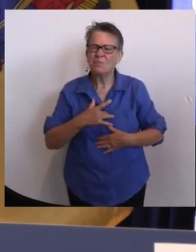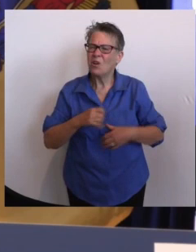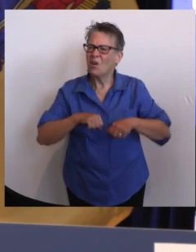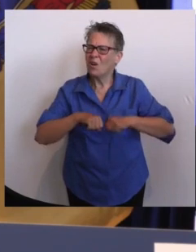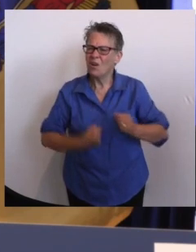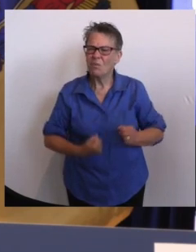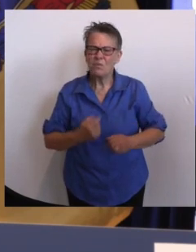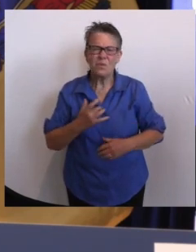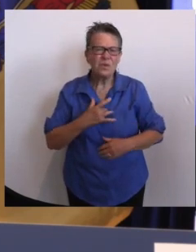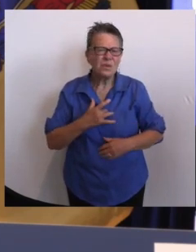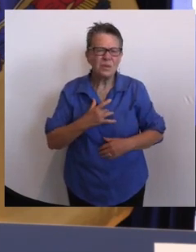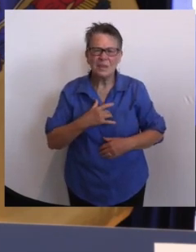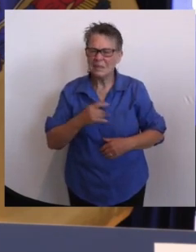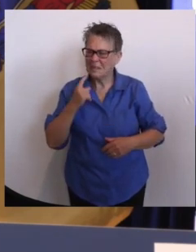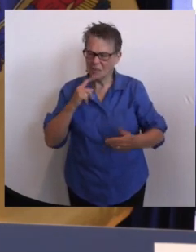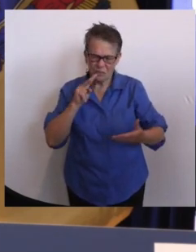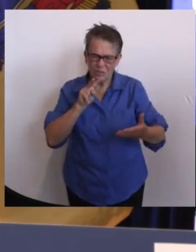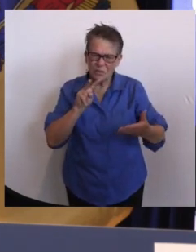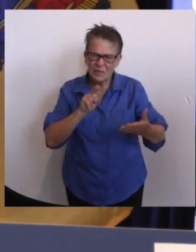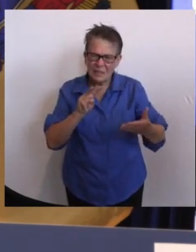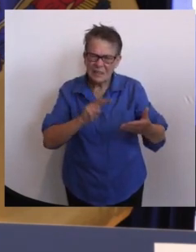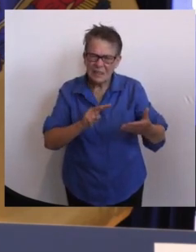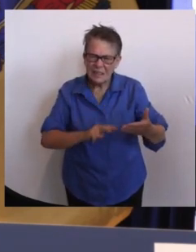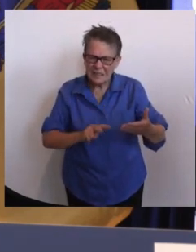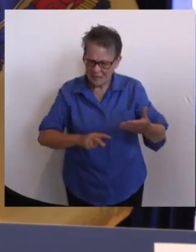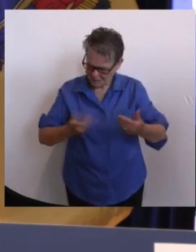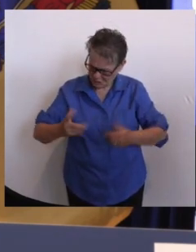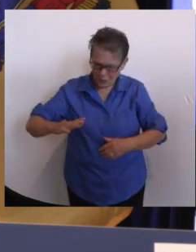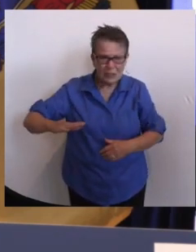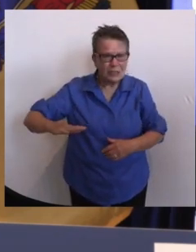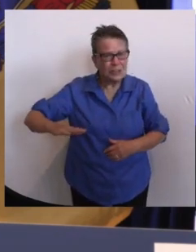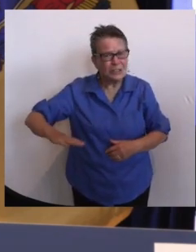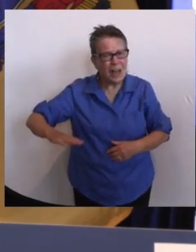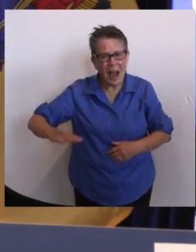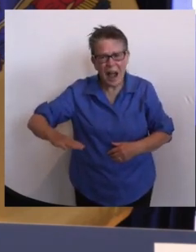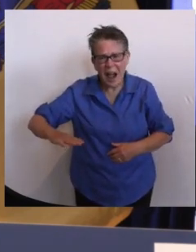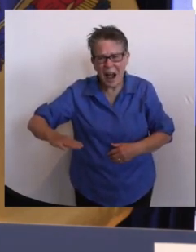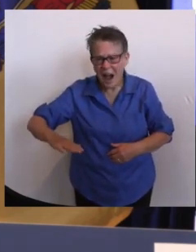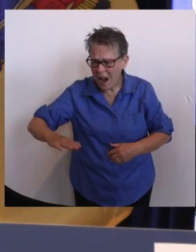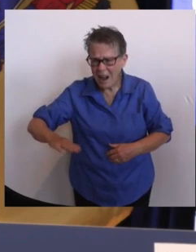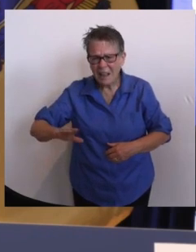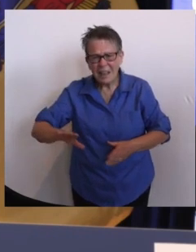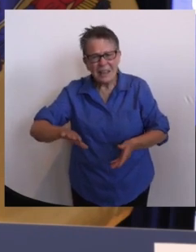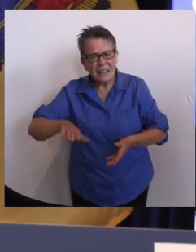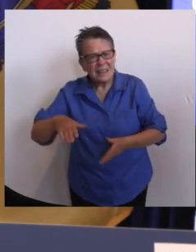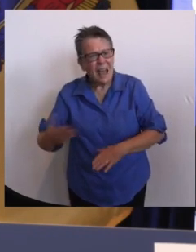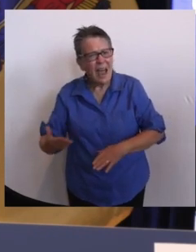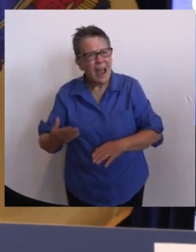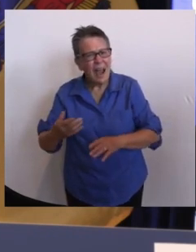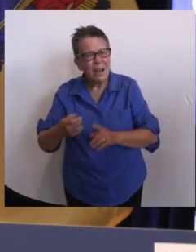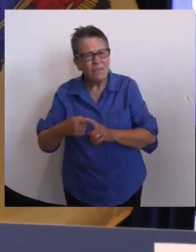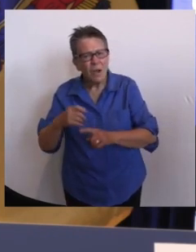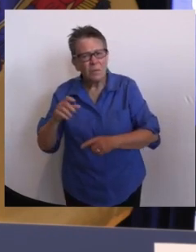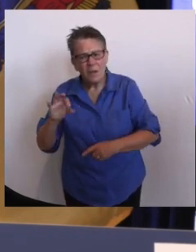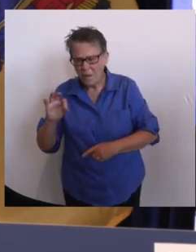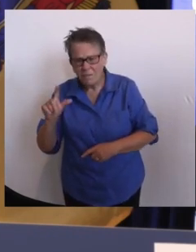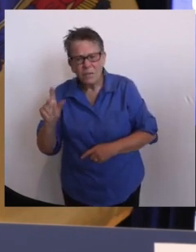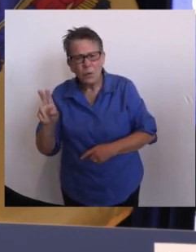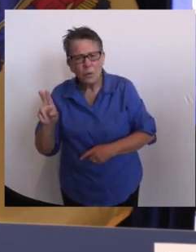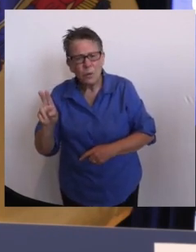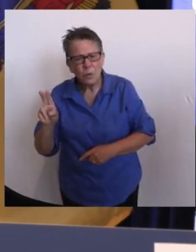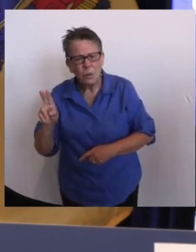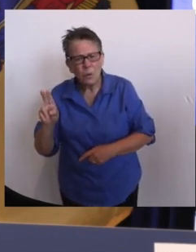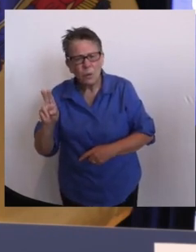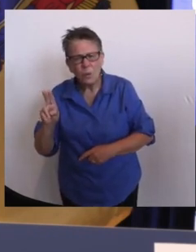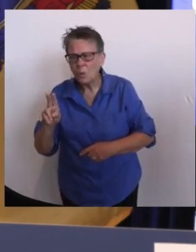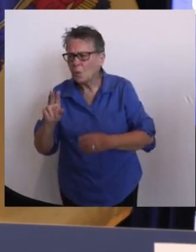of a child who died of flu and you see not vaccinated and you know that this was something that was